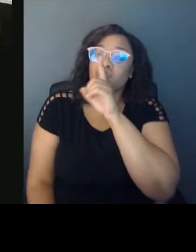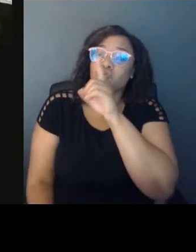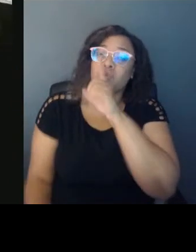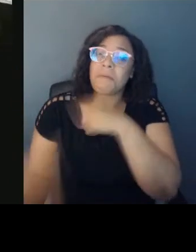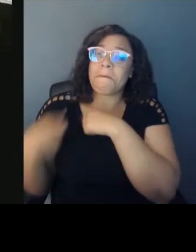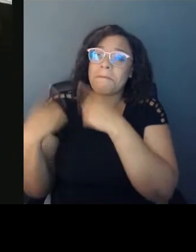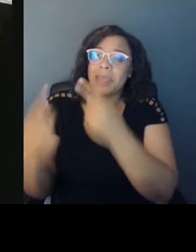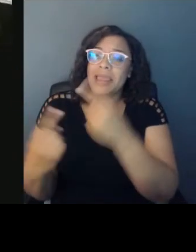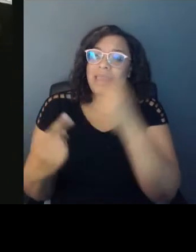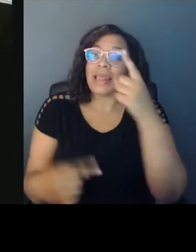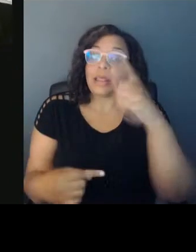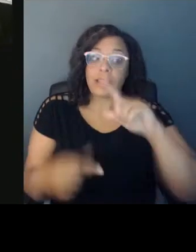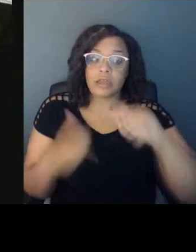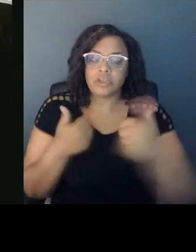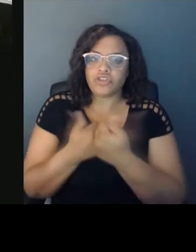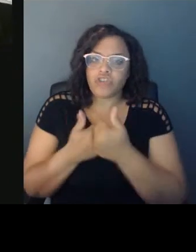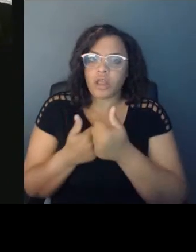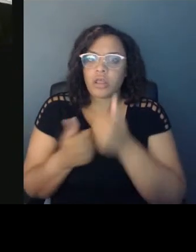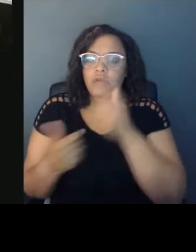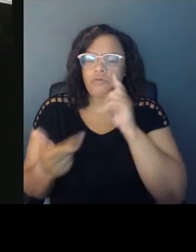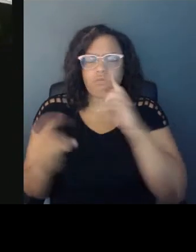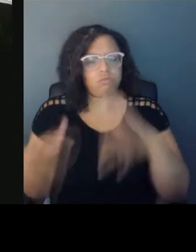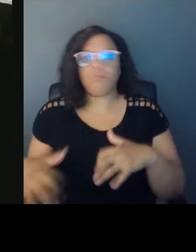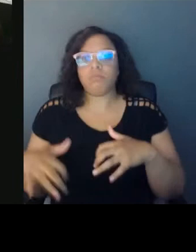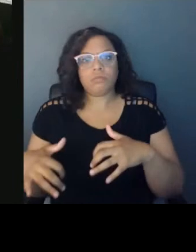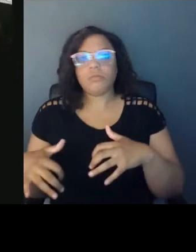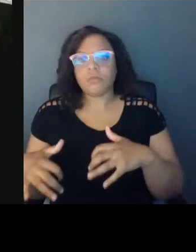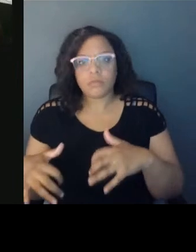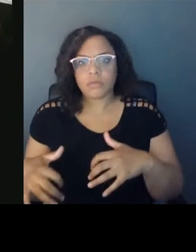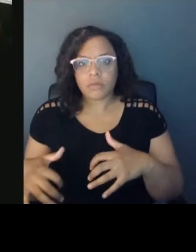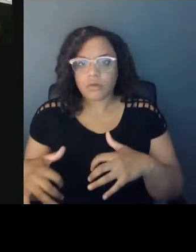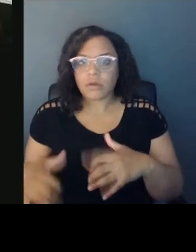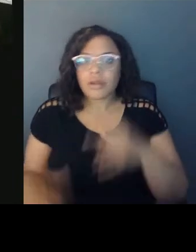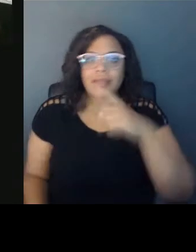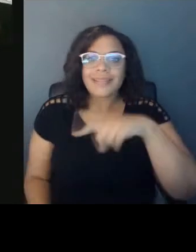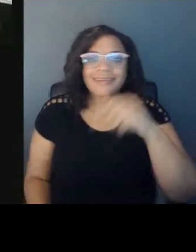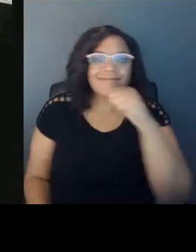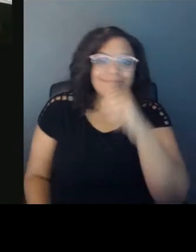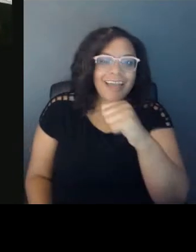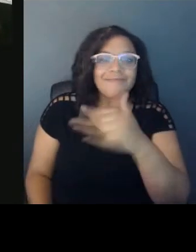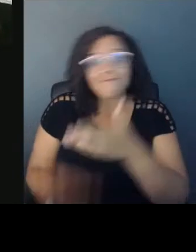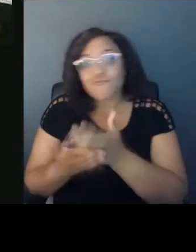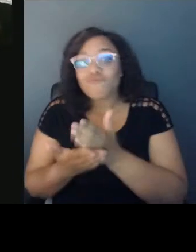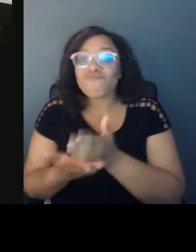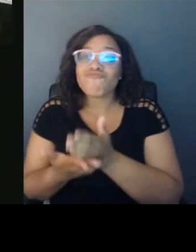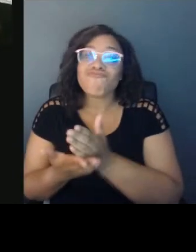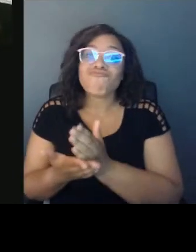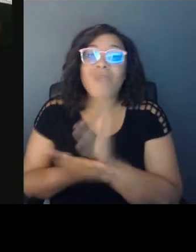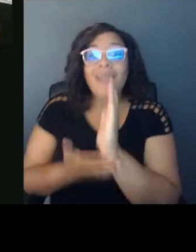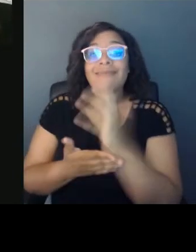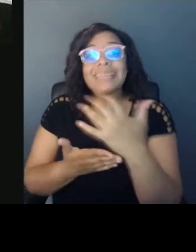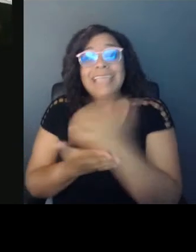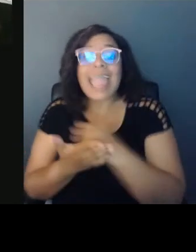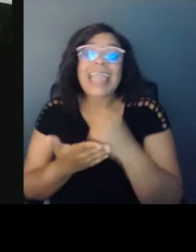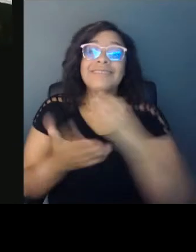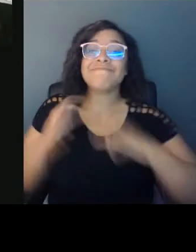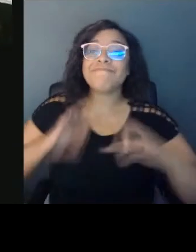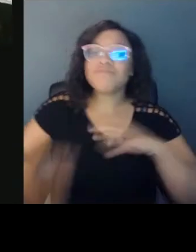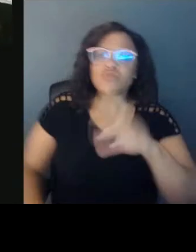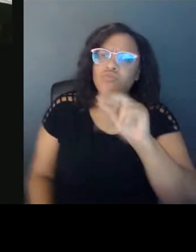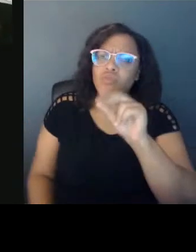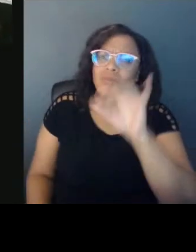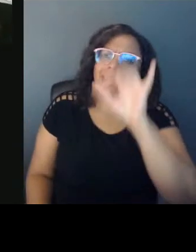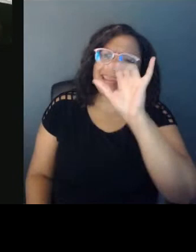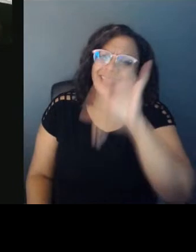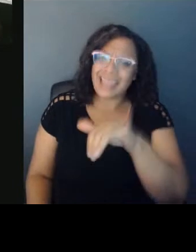throughout their lives were not mightfully gained by anything that they did, but were essentially the result of